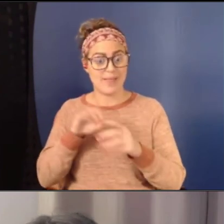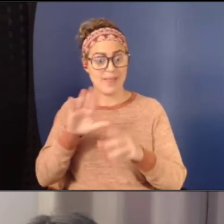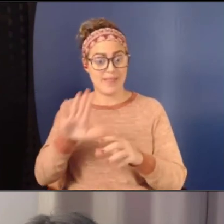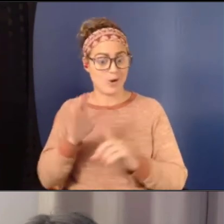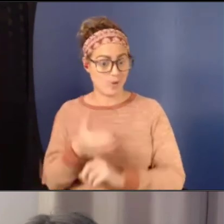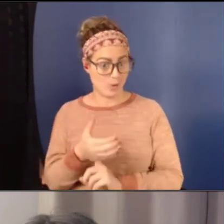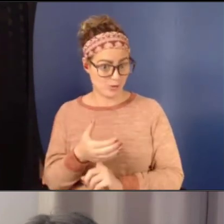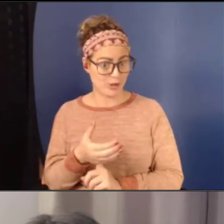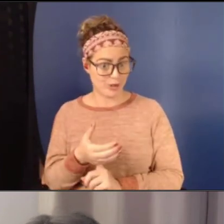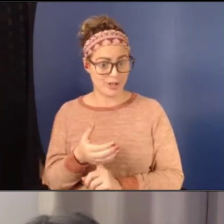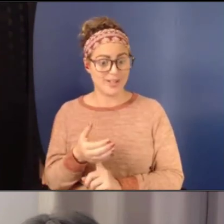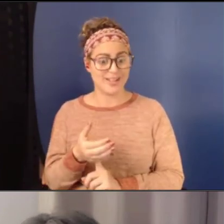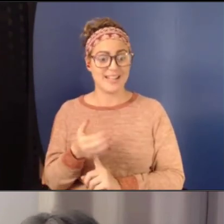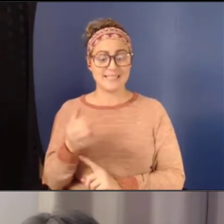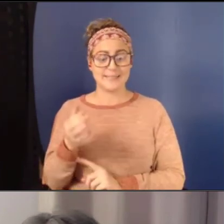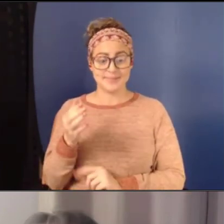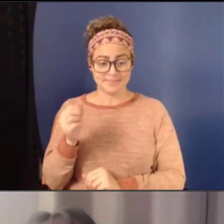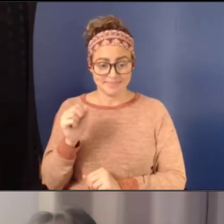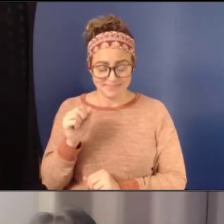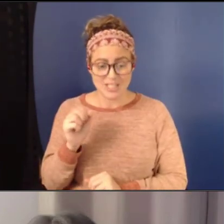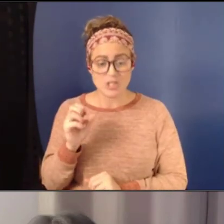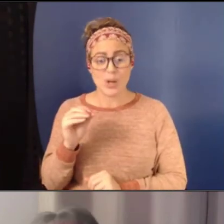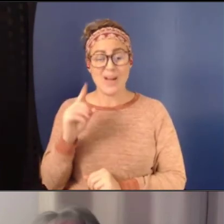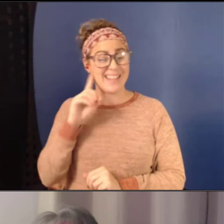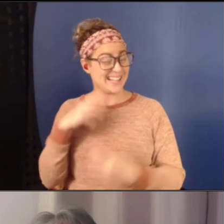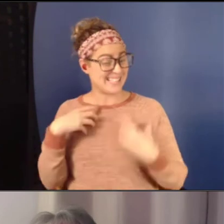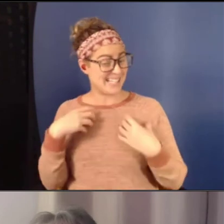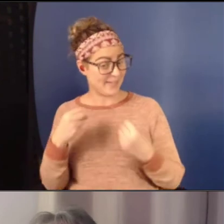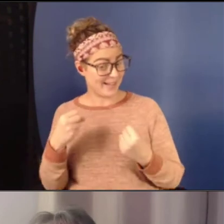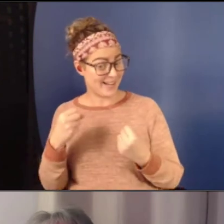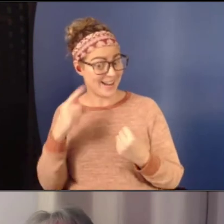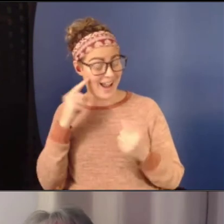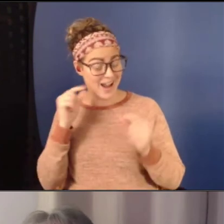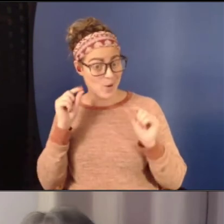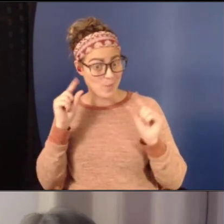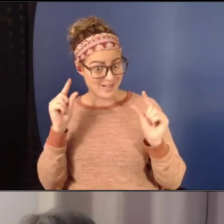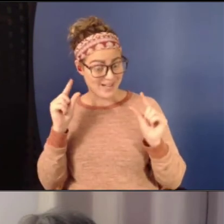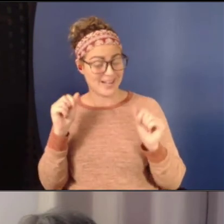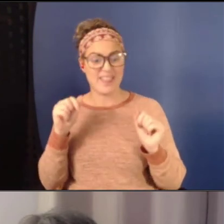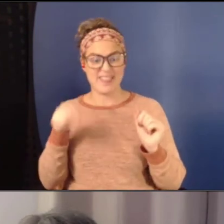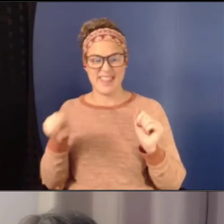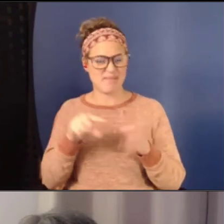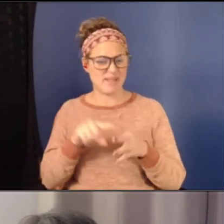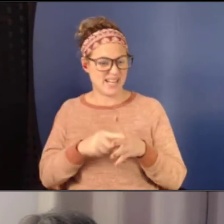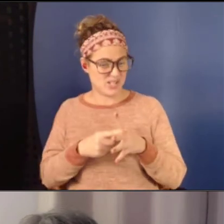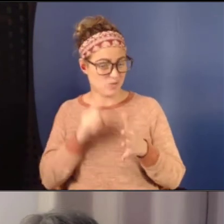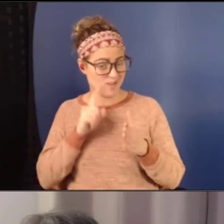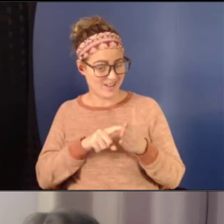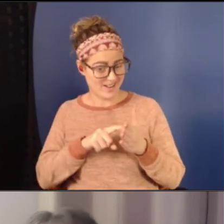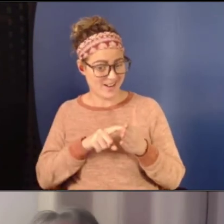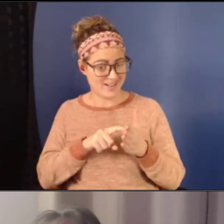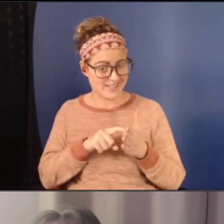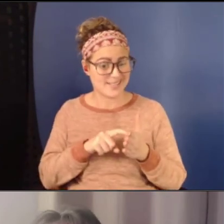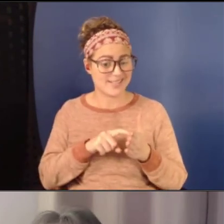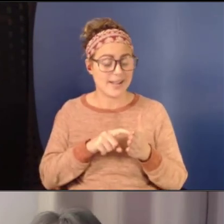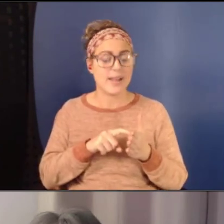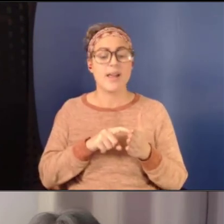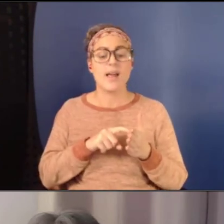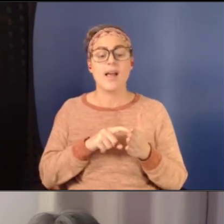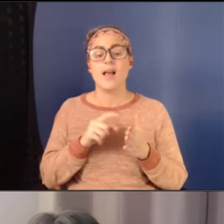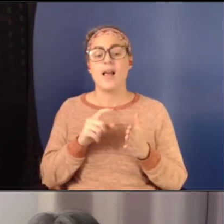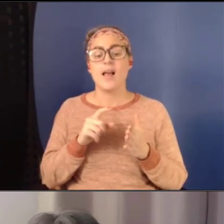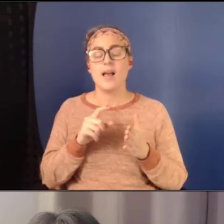think it's very, uh, healing and eye opening when they begin to recognize that, uh, this happens across